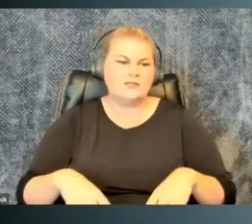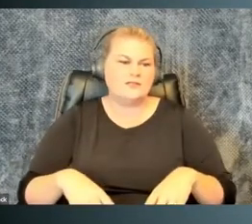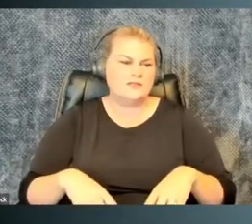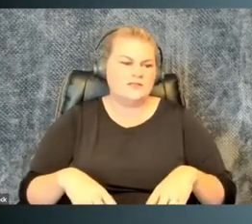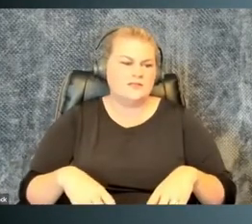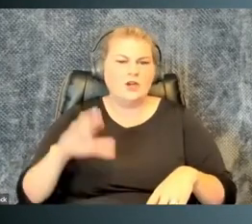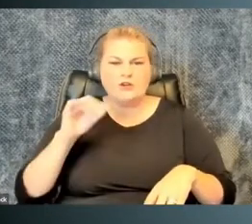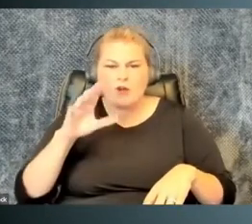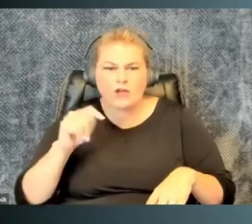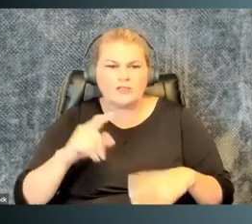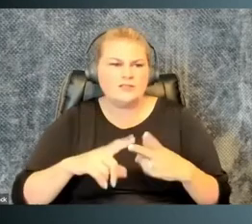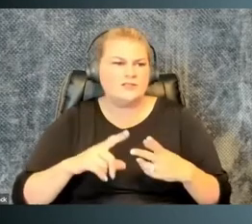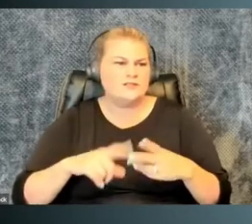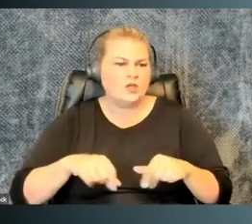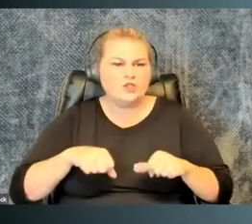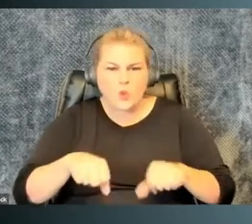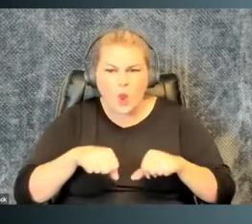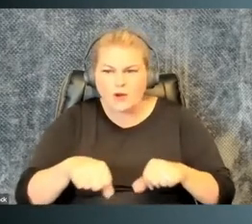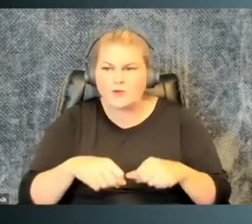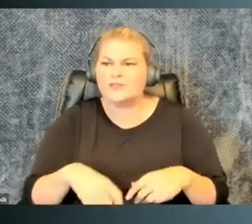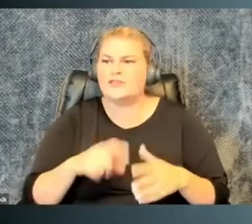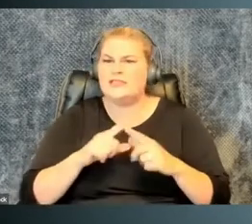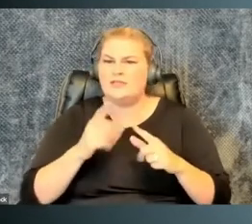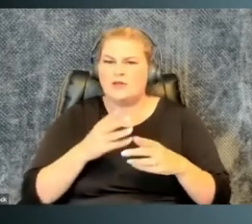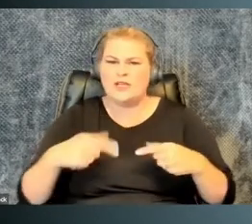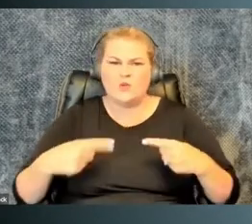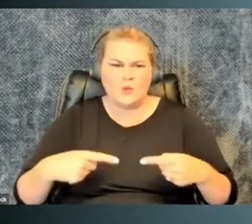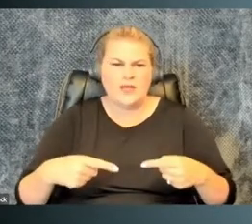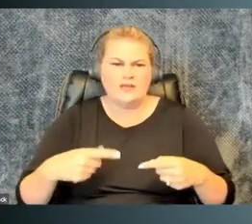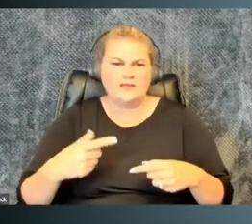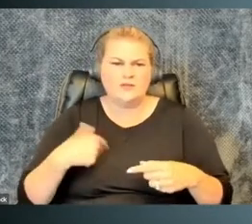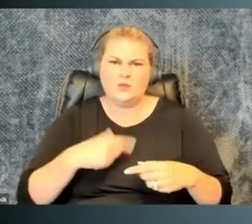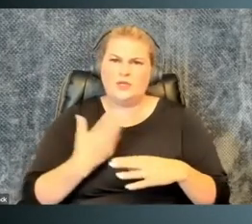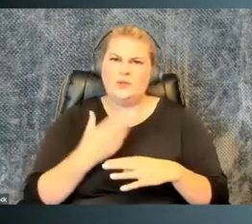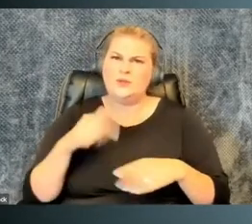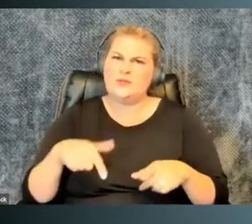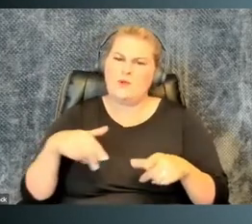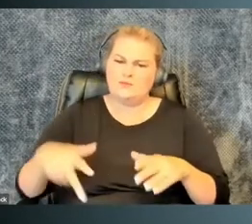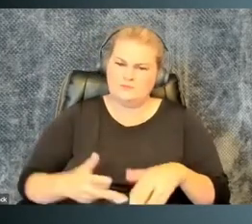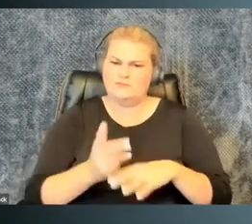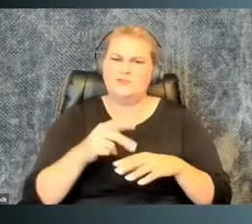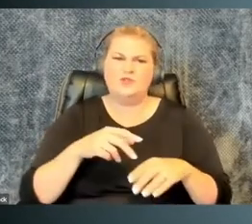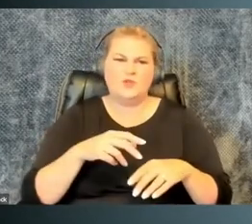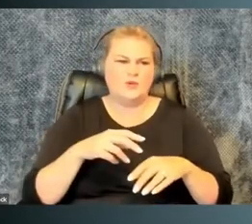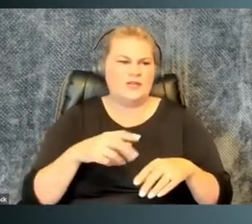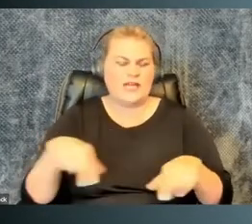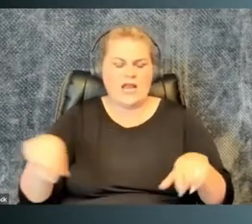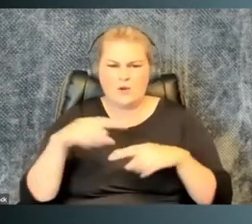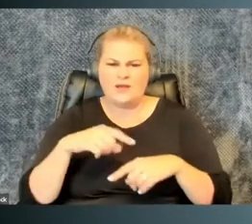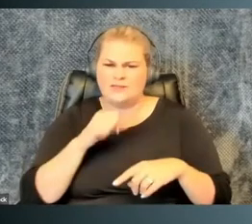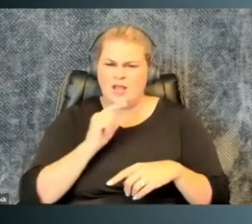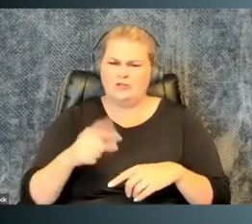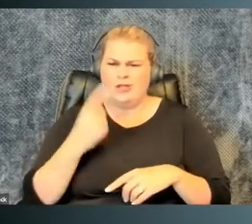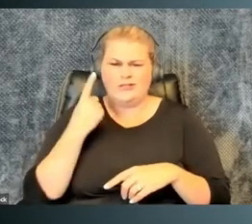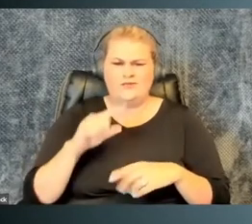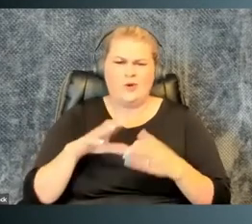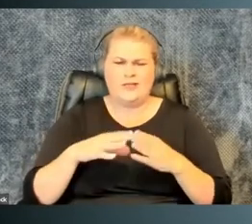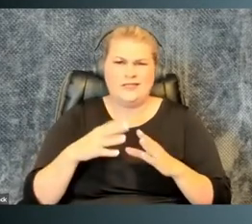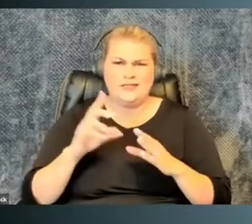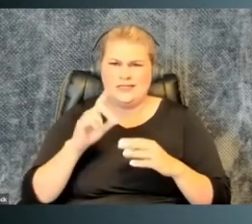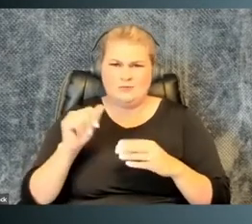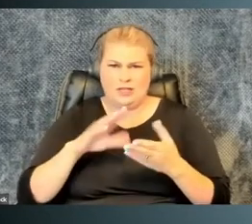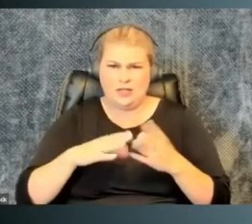who have dollies and strollers and other real implements to get around in various locations.